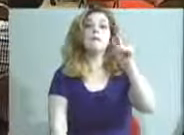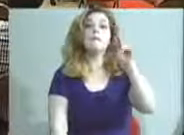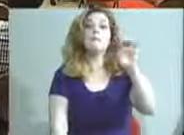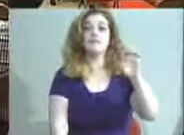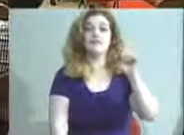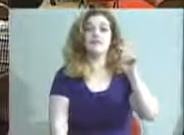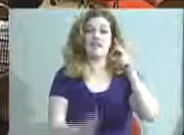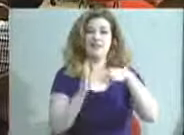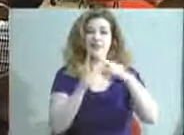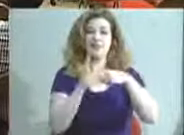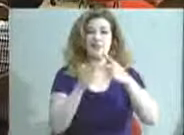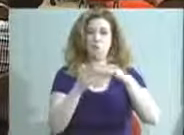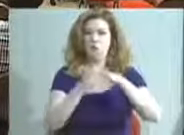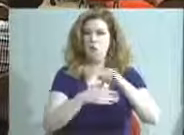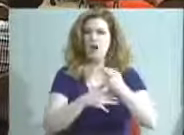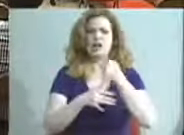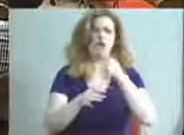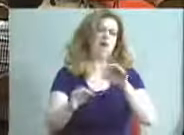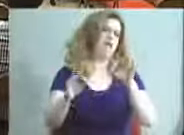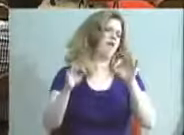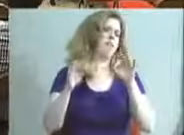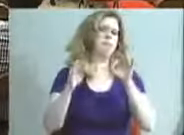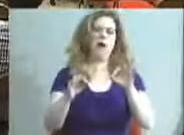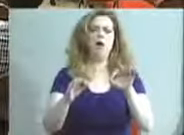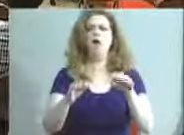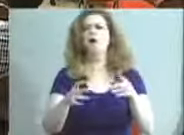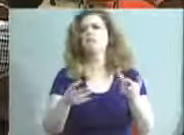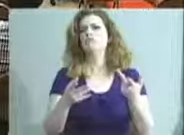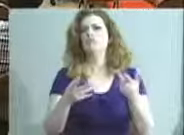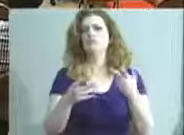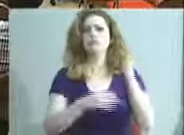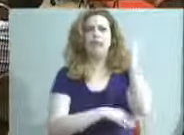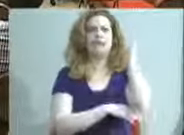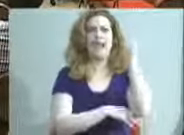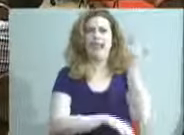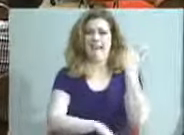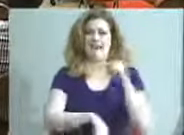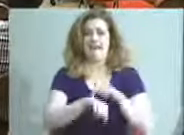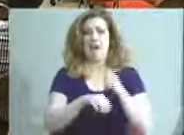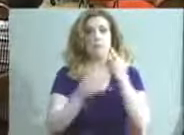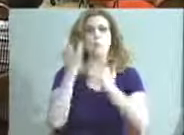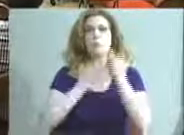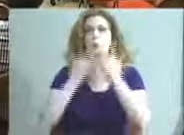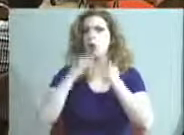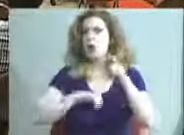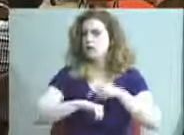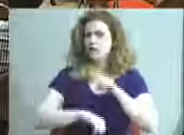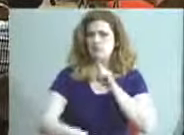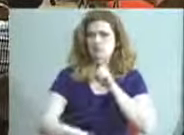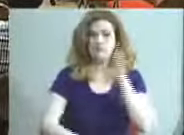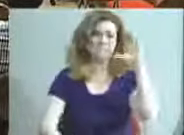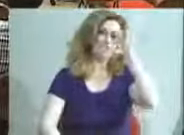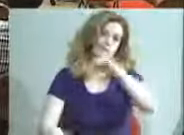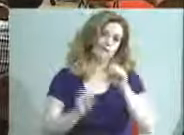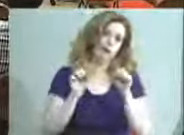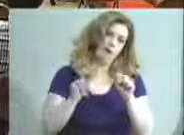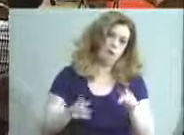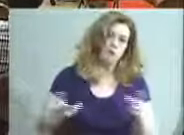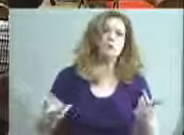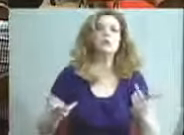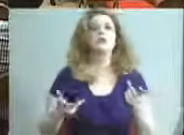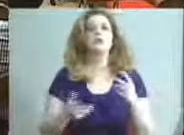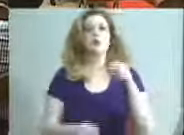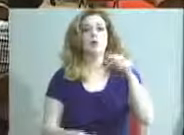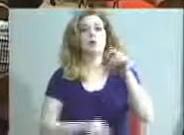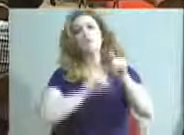Project. We had that fantastic presentation the last time. We were very short on time. And we missed the opportunity for a